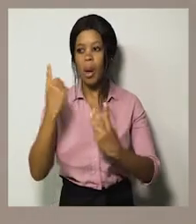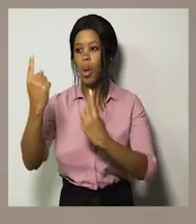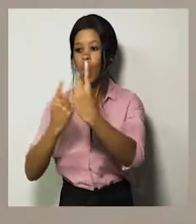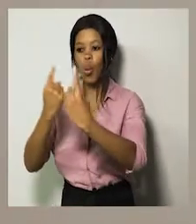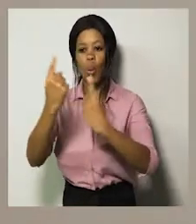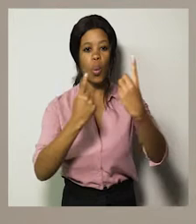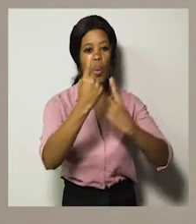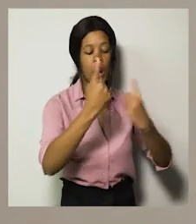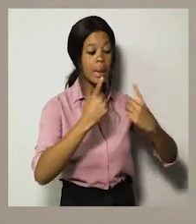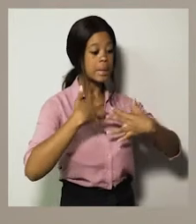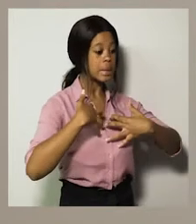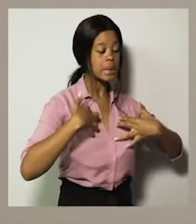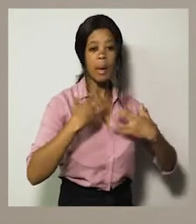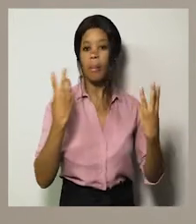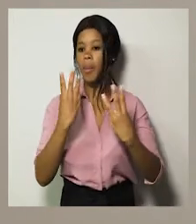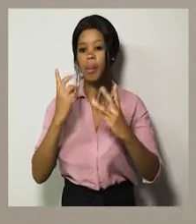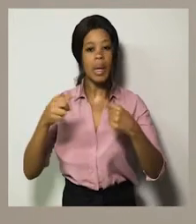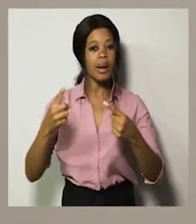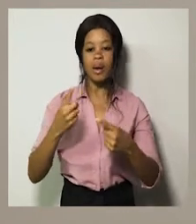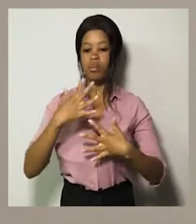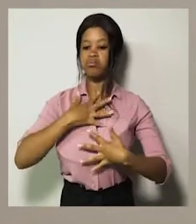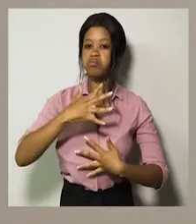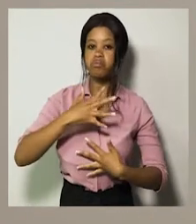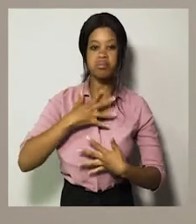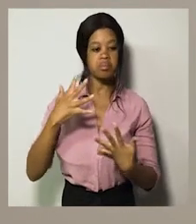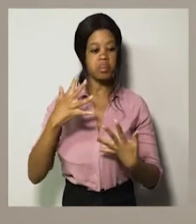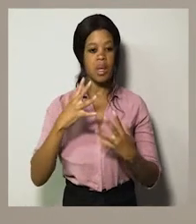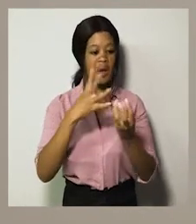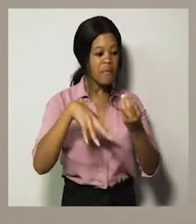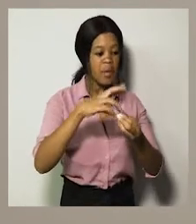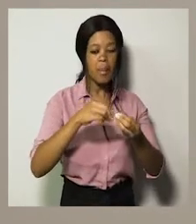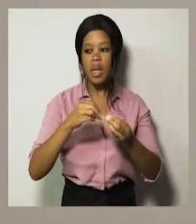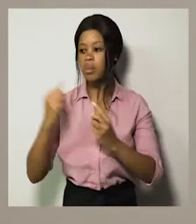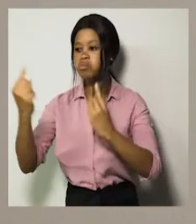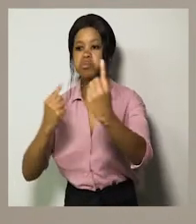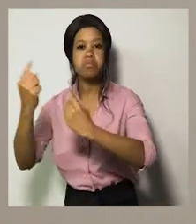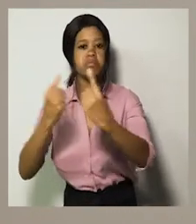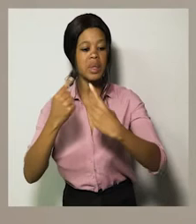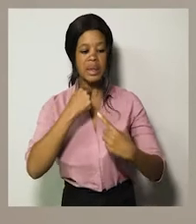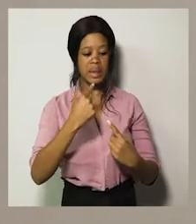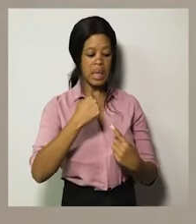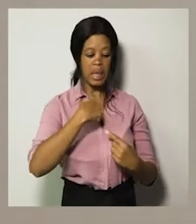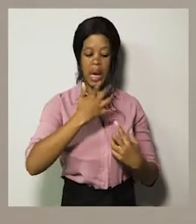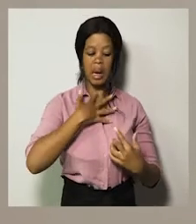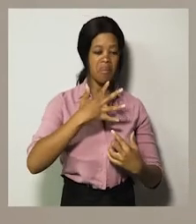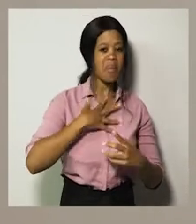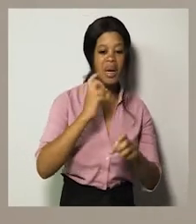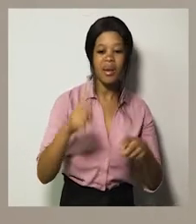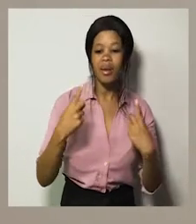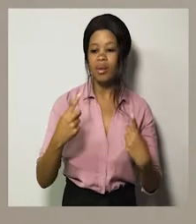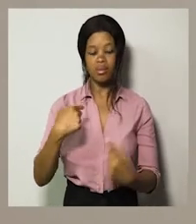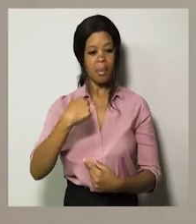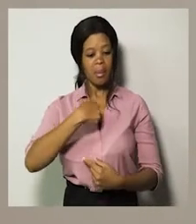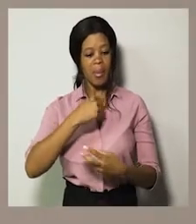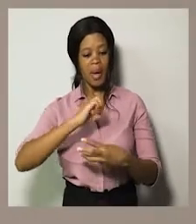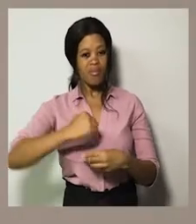in you know in distress people could not breathe relatives willing in their loved ones coming in say I can't breathe my husband can't breathe